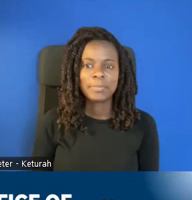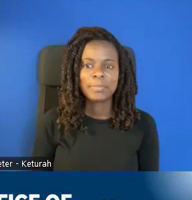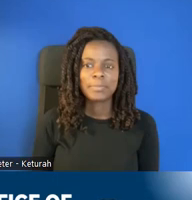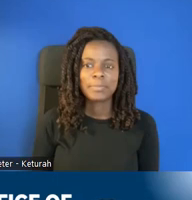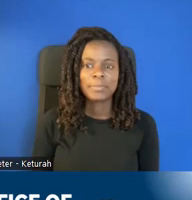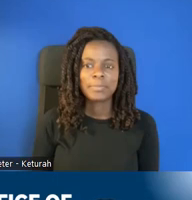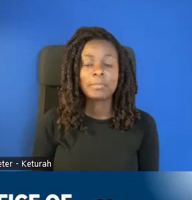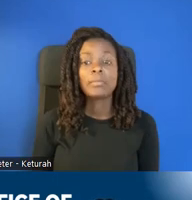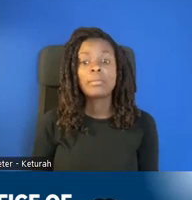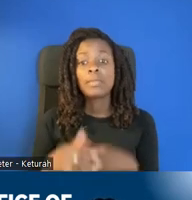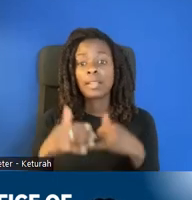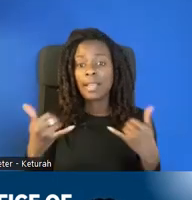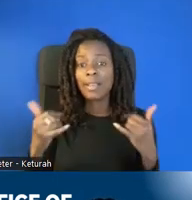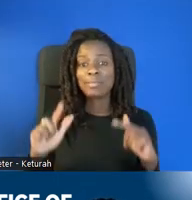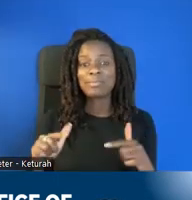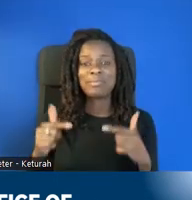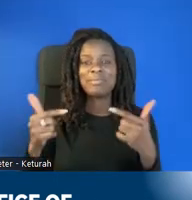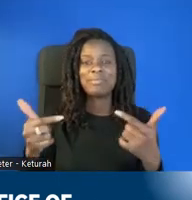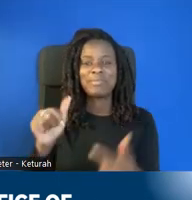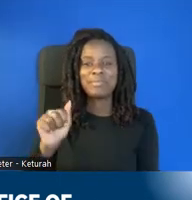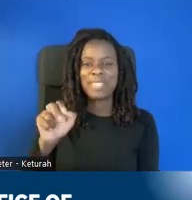So next, I want to pass the mic to Anita.